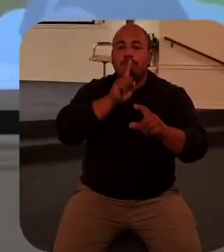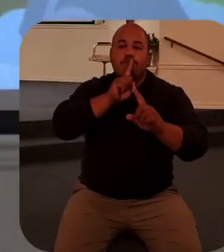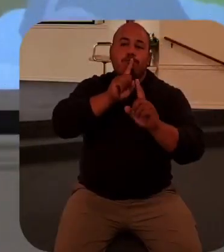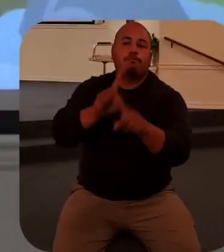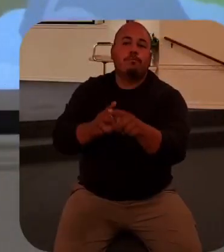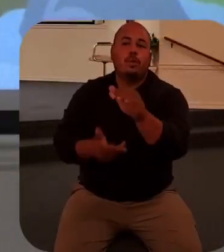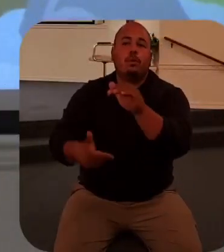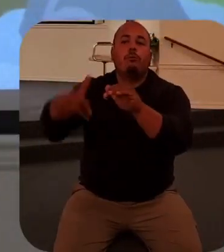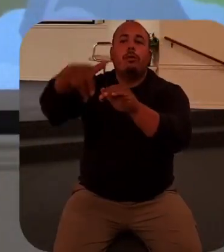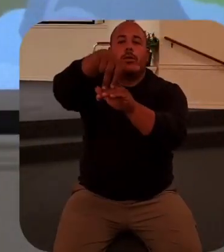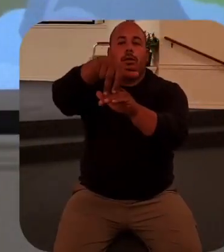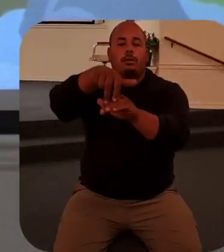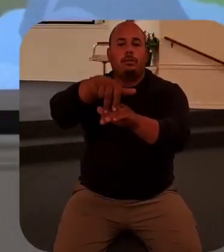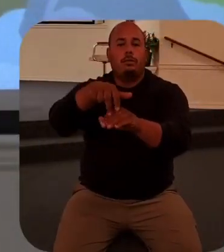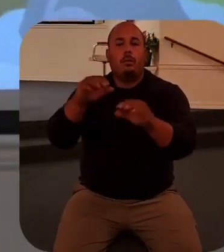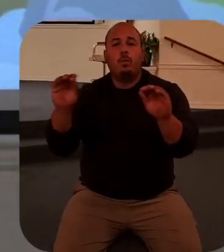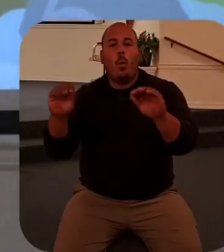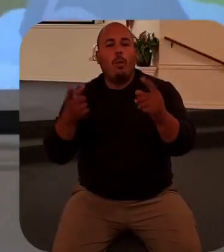Jesus and said